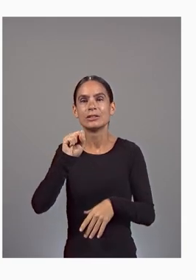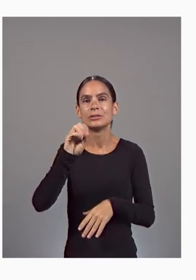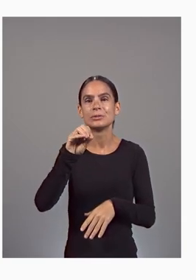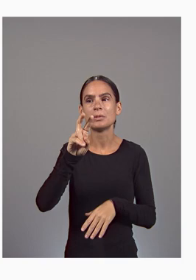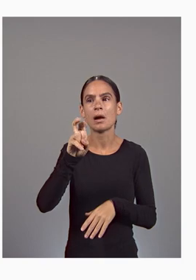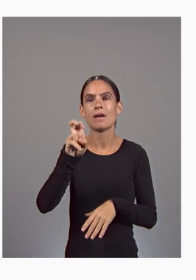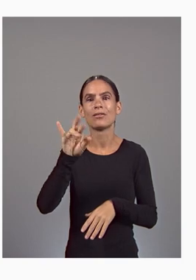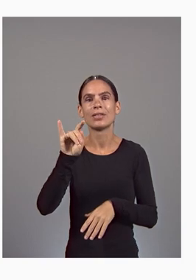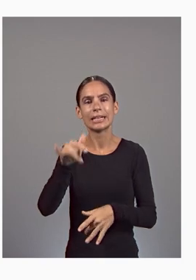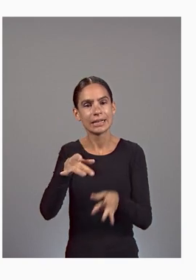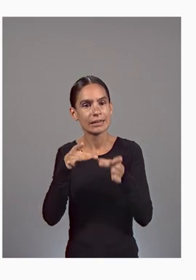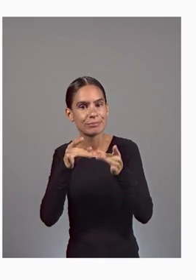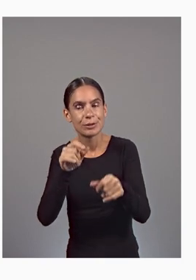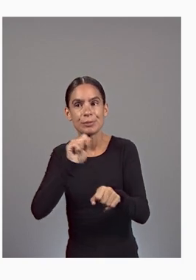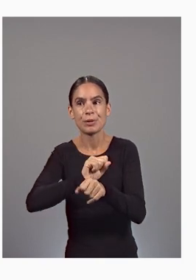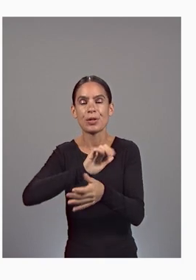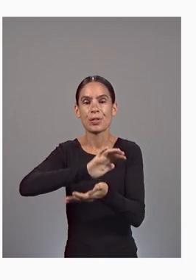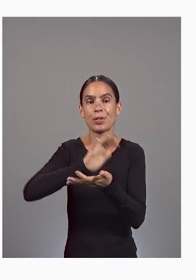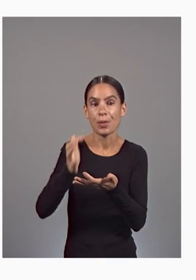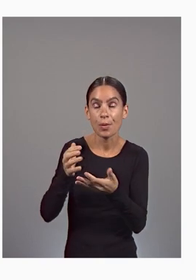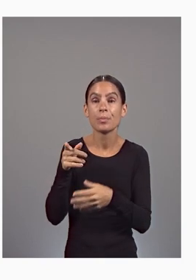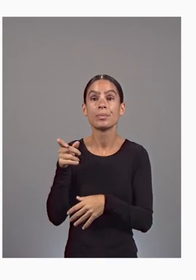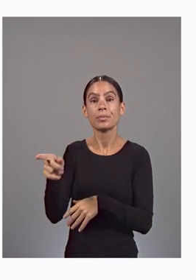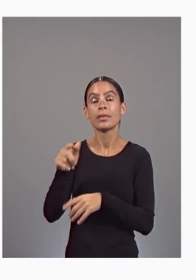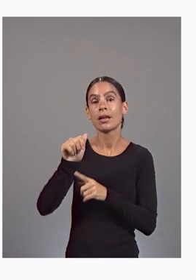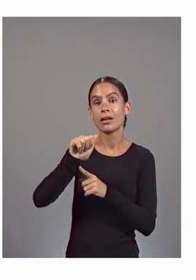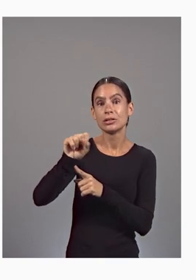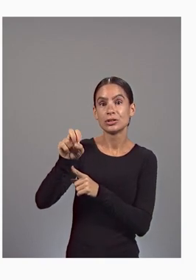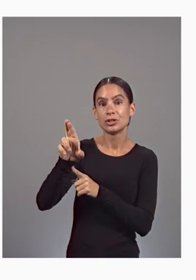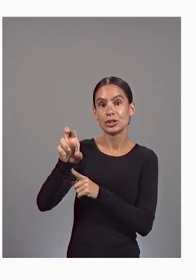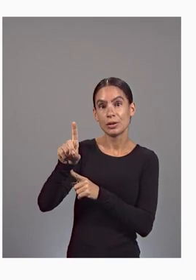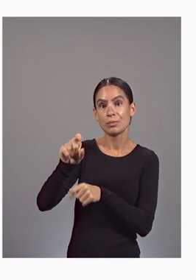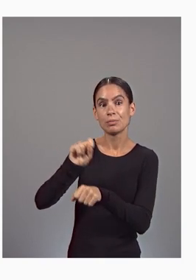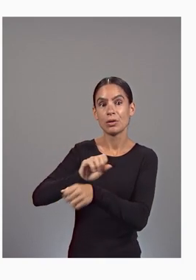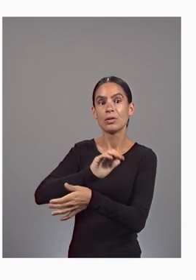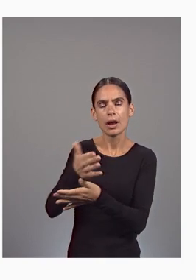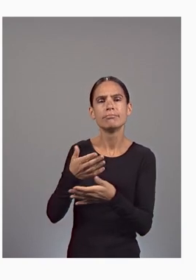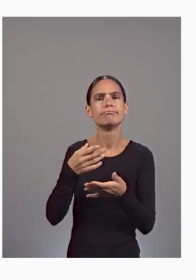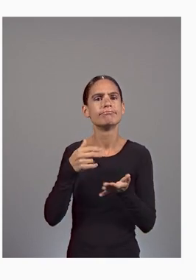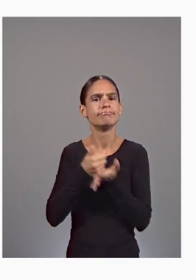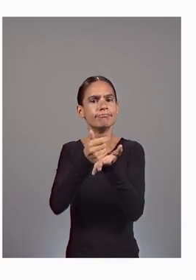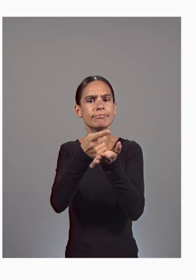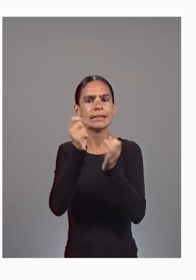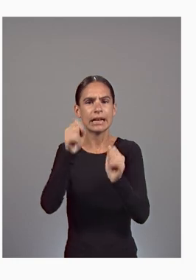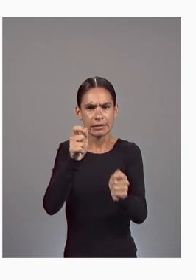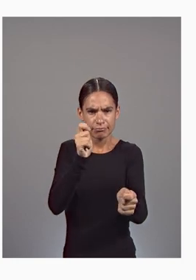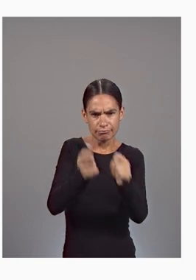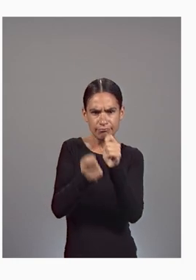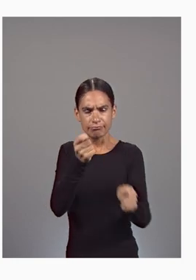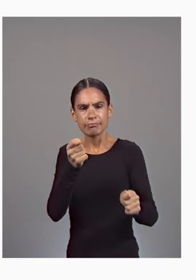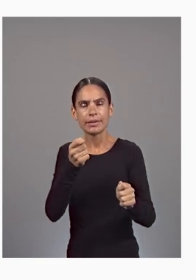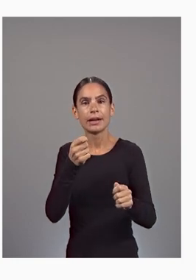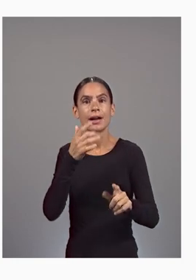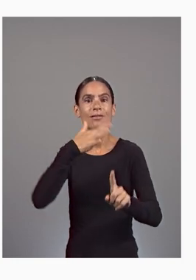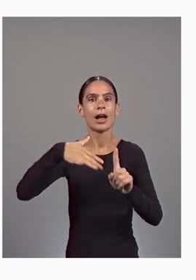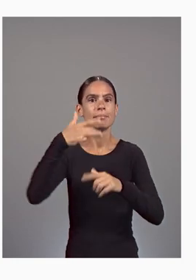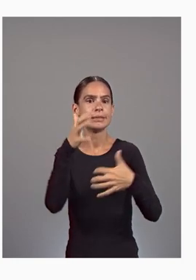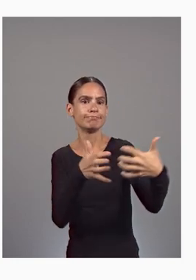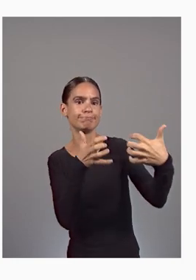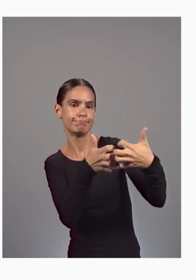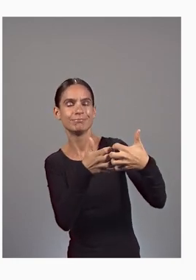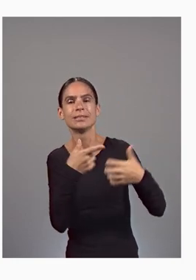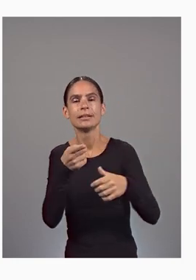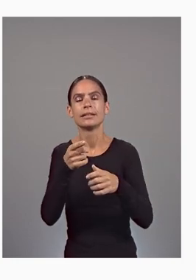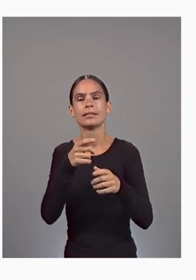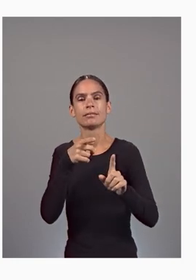Assured workloads allow you to configure a regulatory-compliant environment